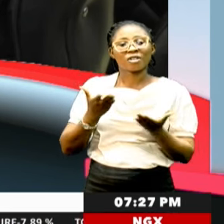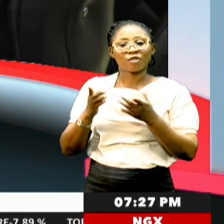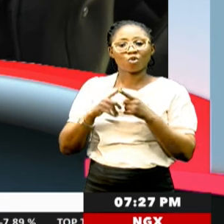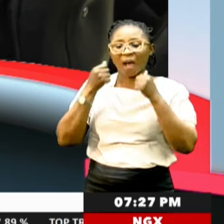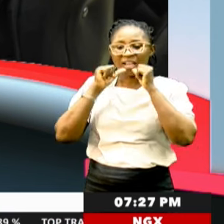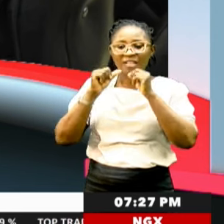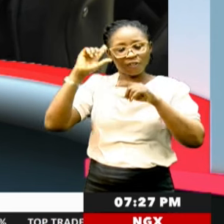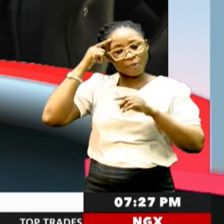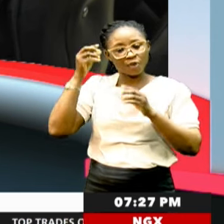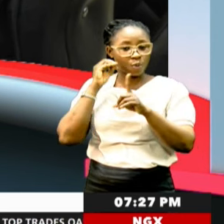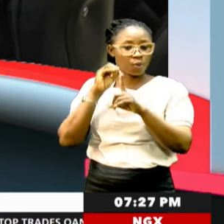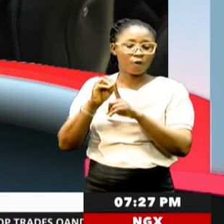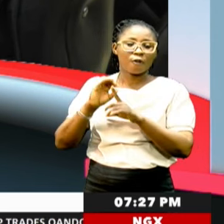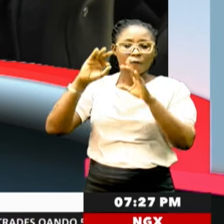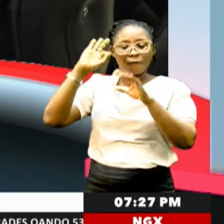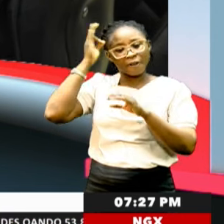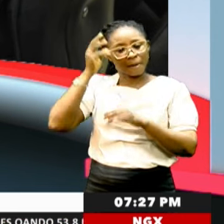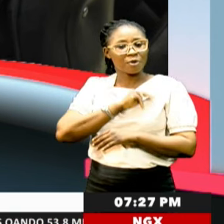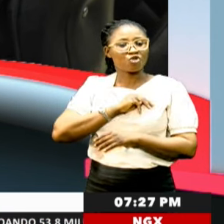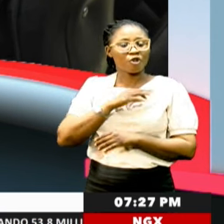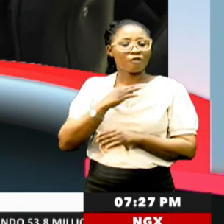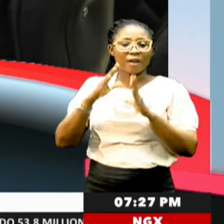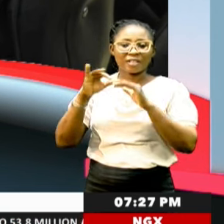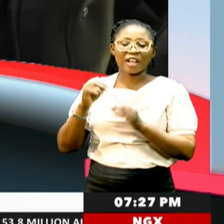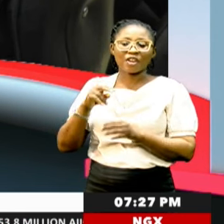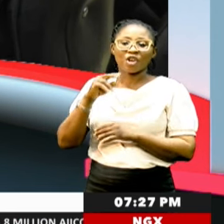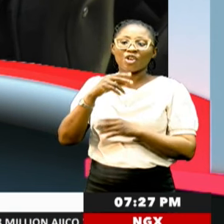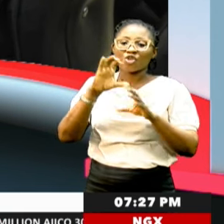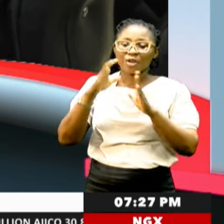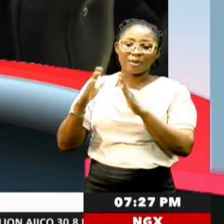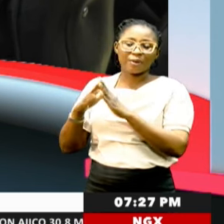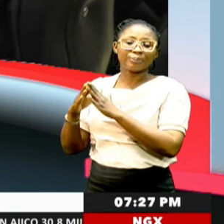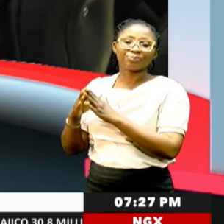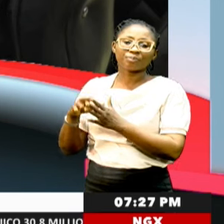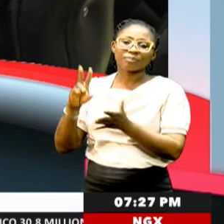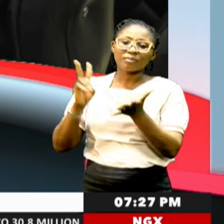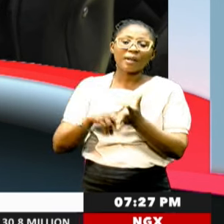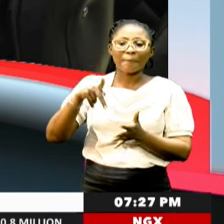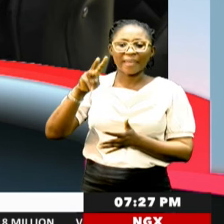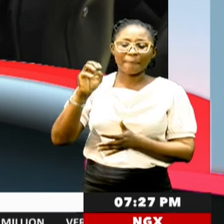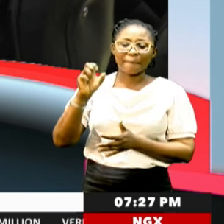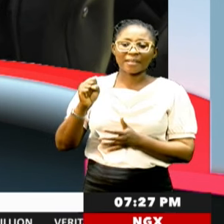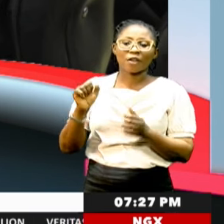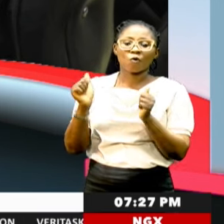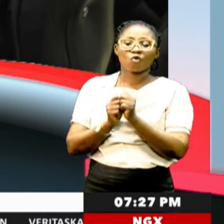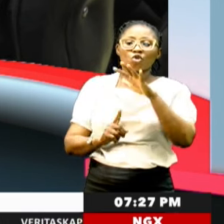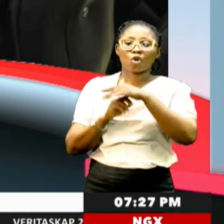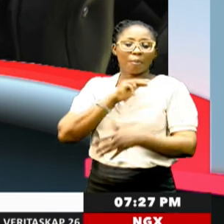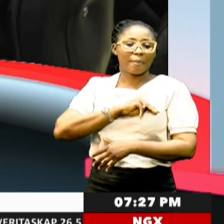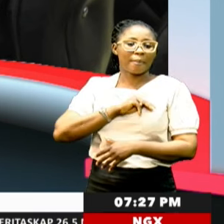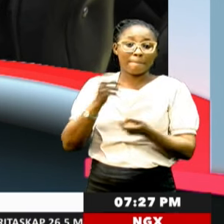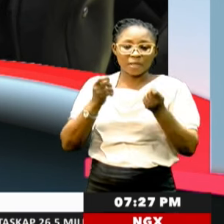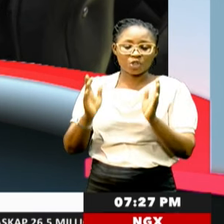the Federal Ministry of Housing and Urban Development has signed a performance management system contract with top management of the ministry.